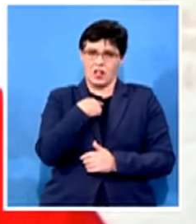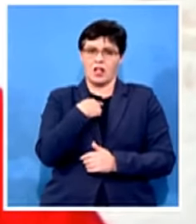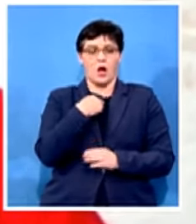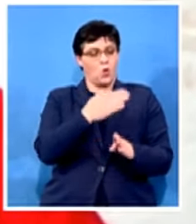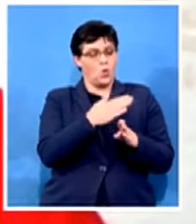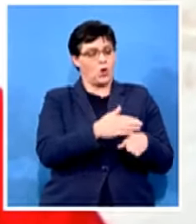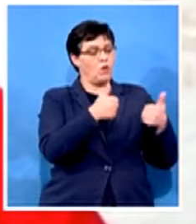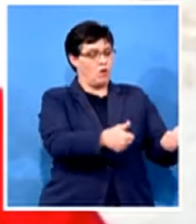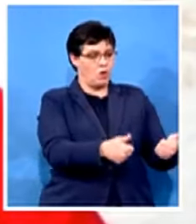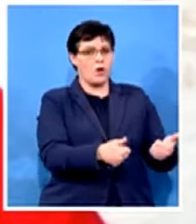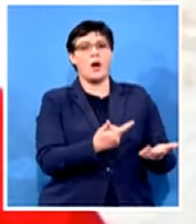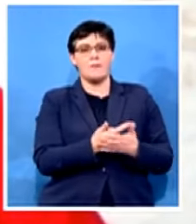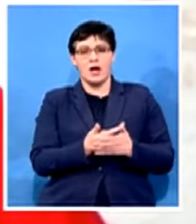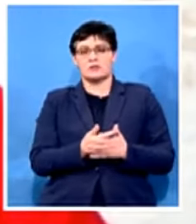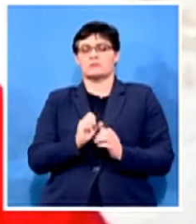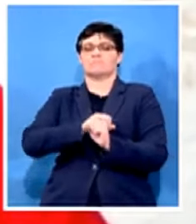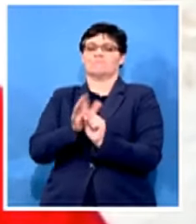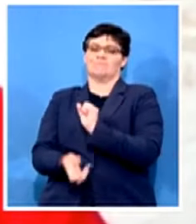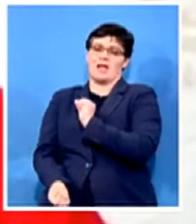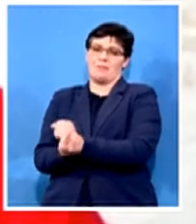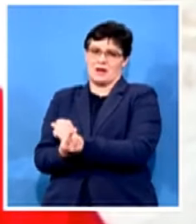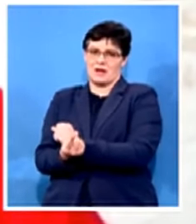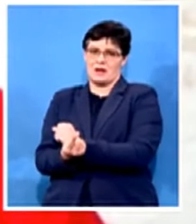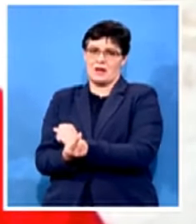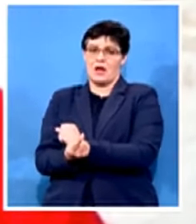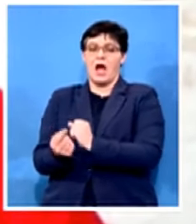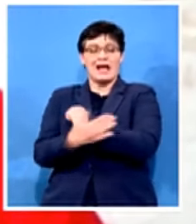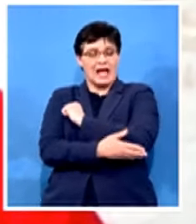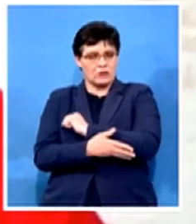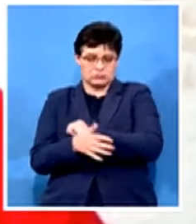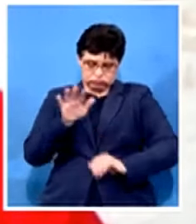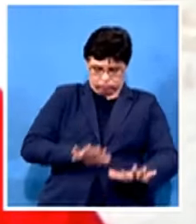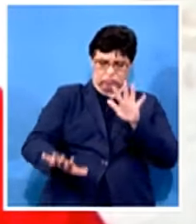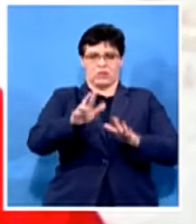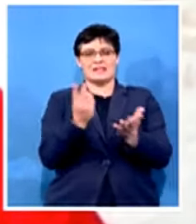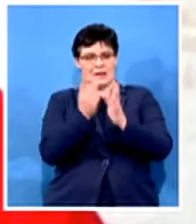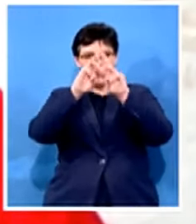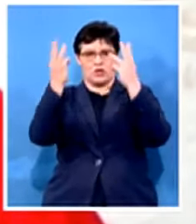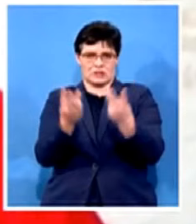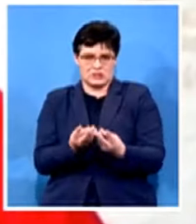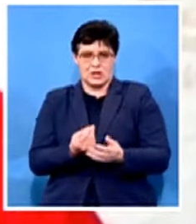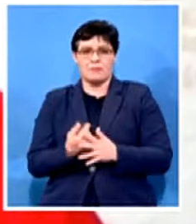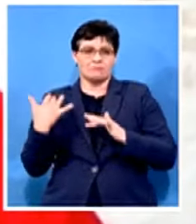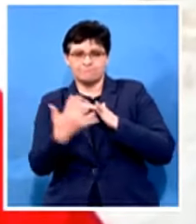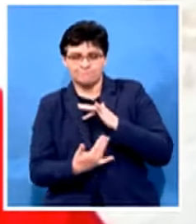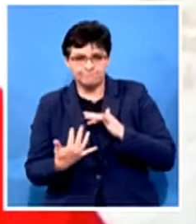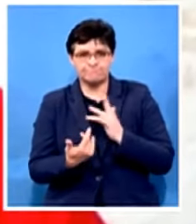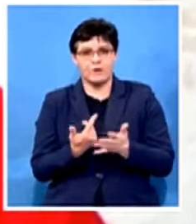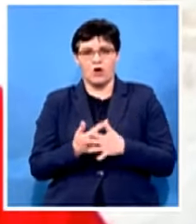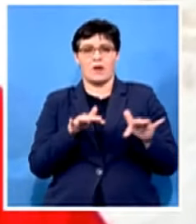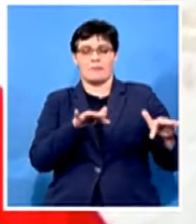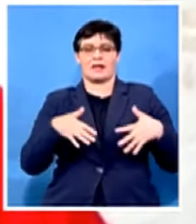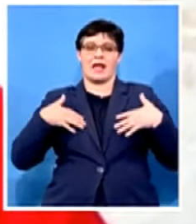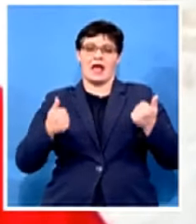which shook the whole country and the world and tested the resilience of our public health care system the